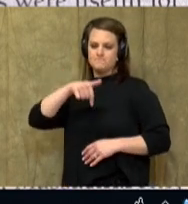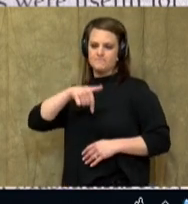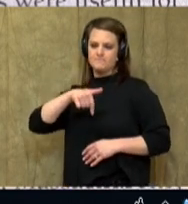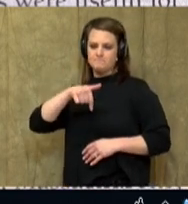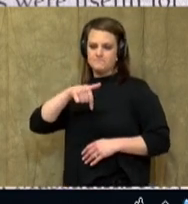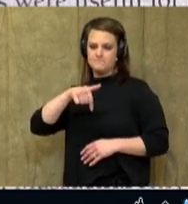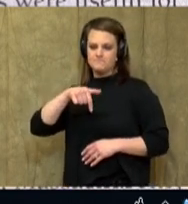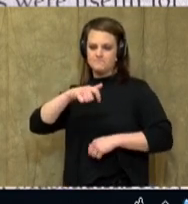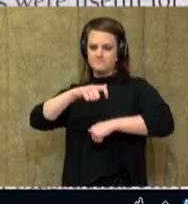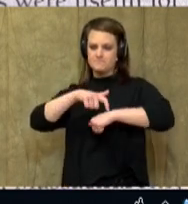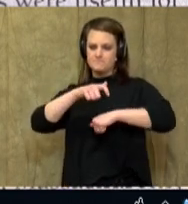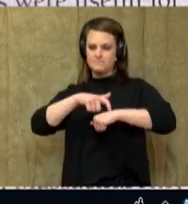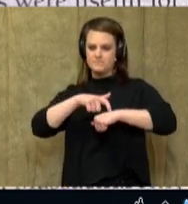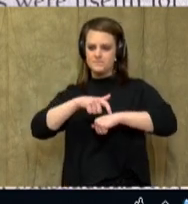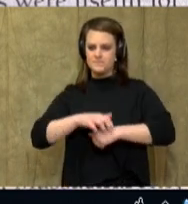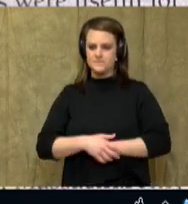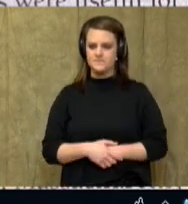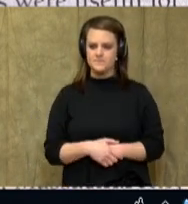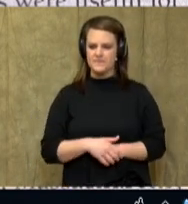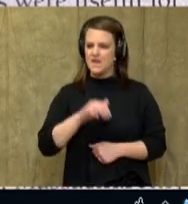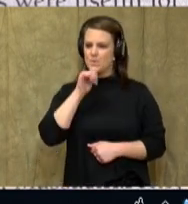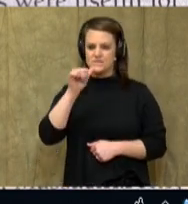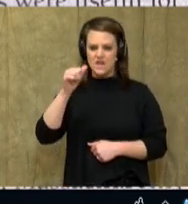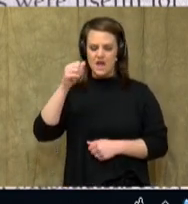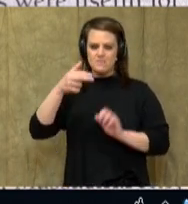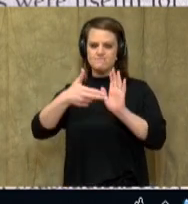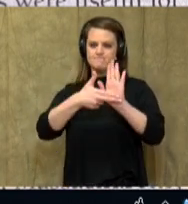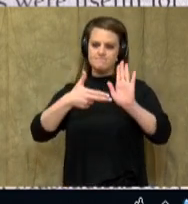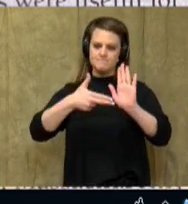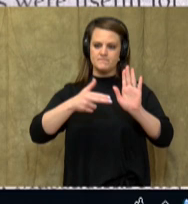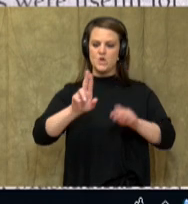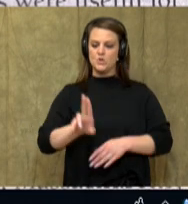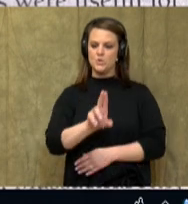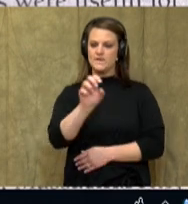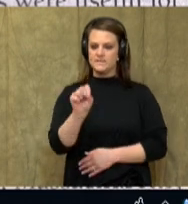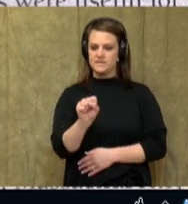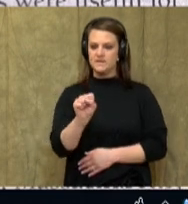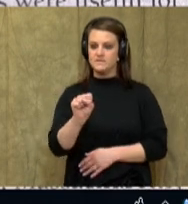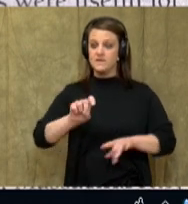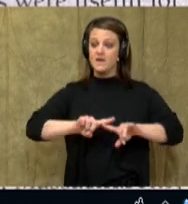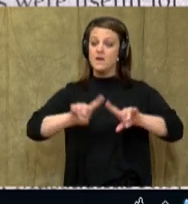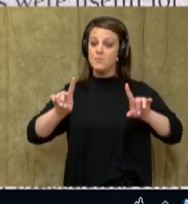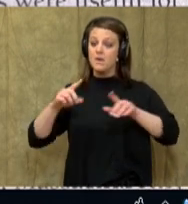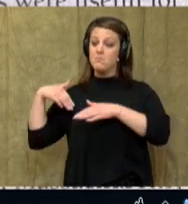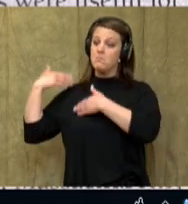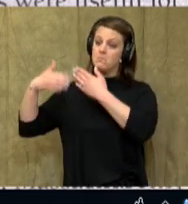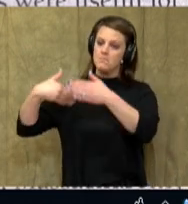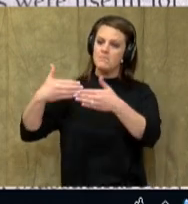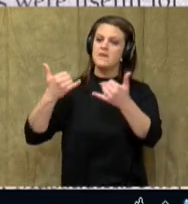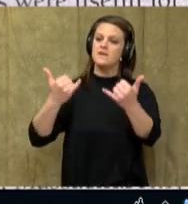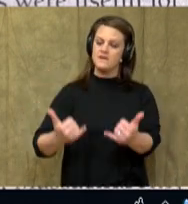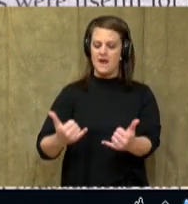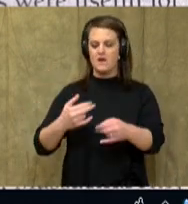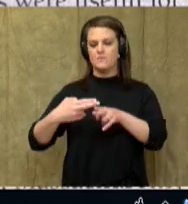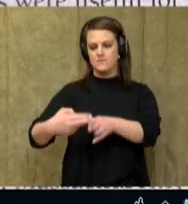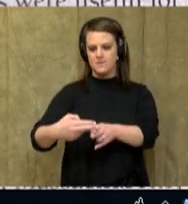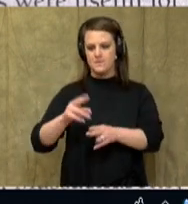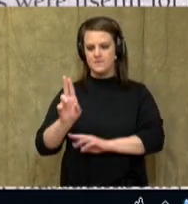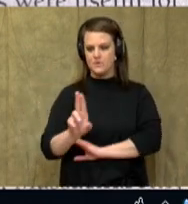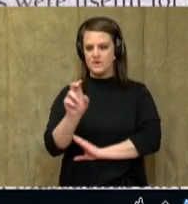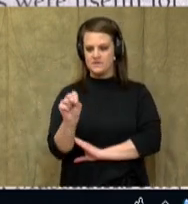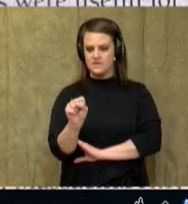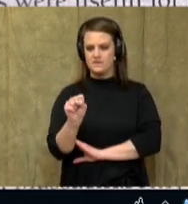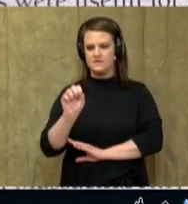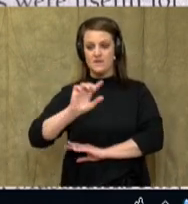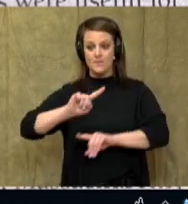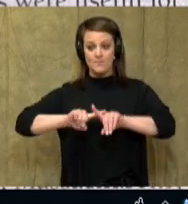it wasn't considered the United States. Now we consider it the United States. But at this time,